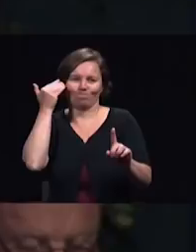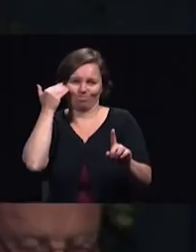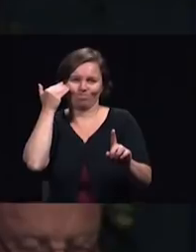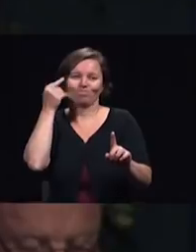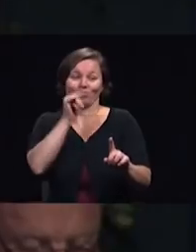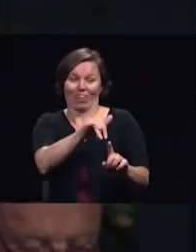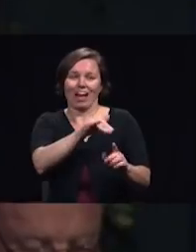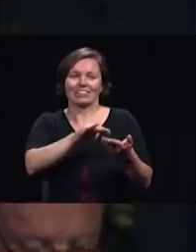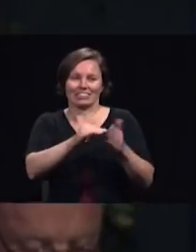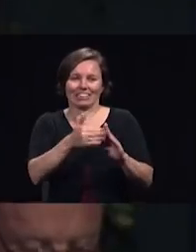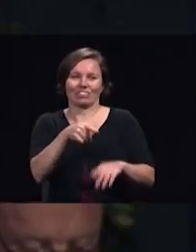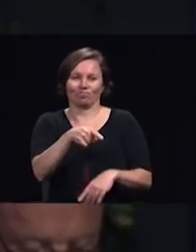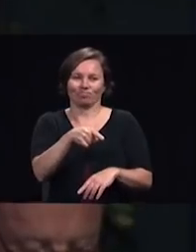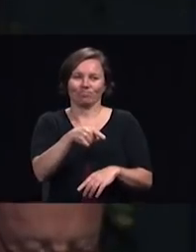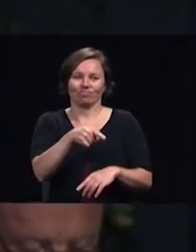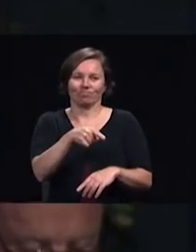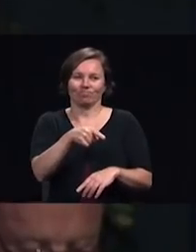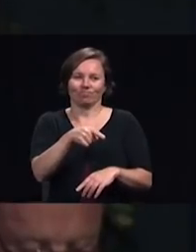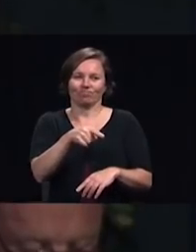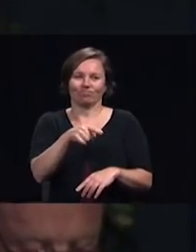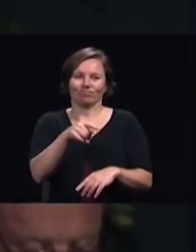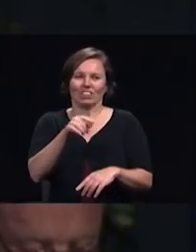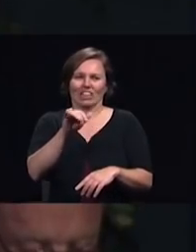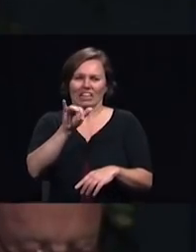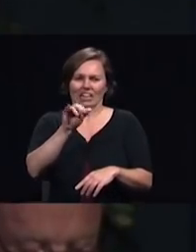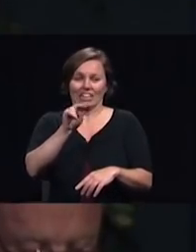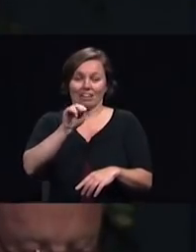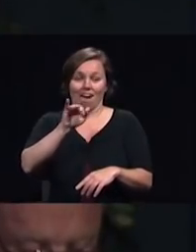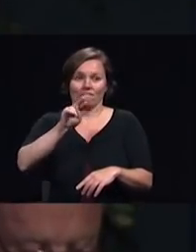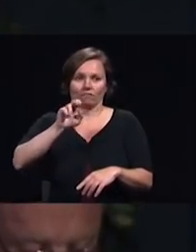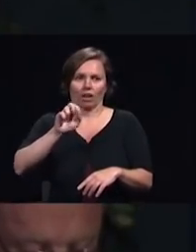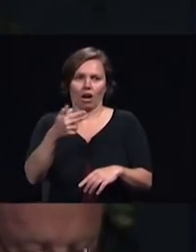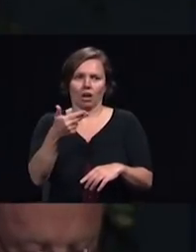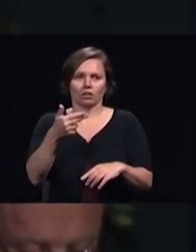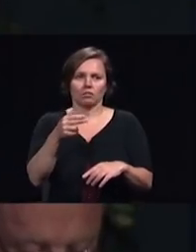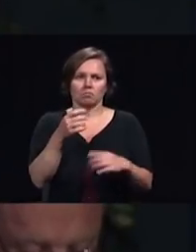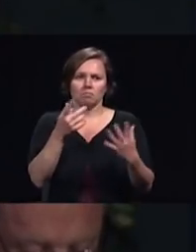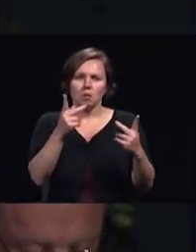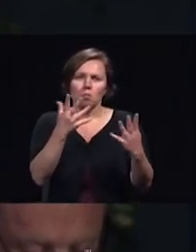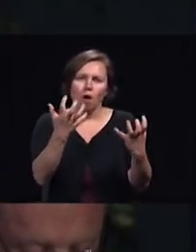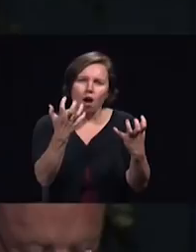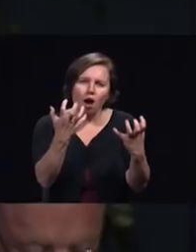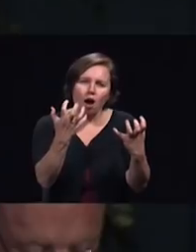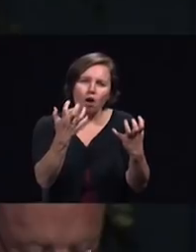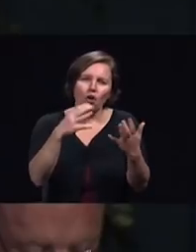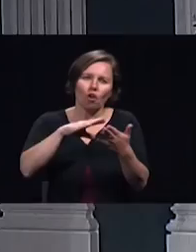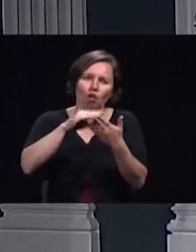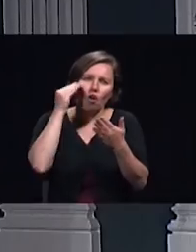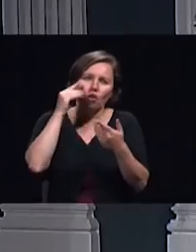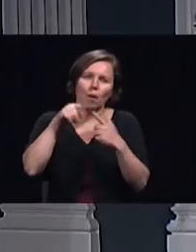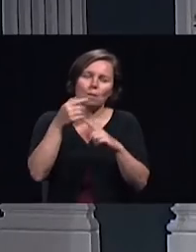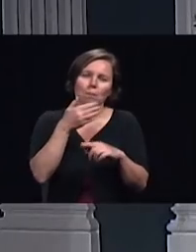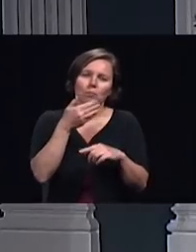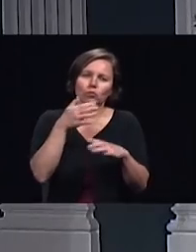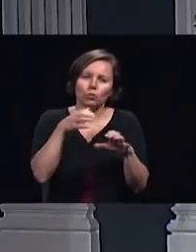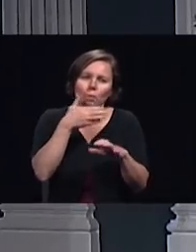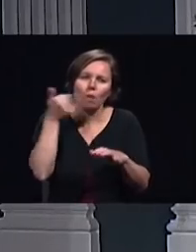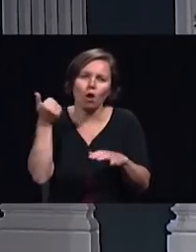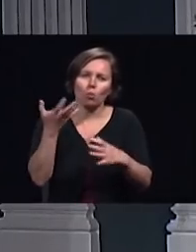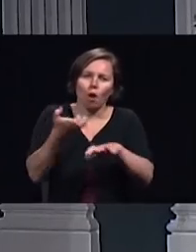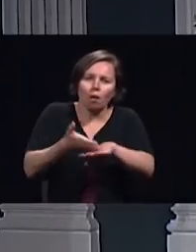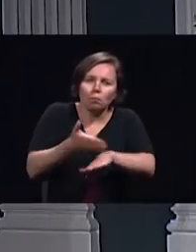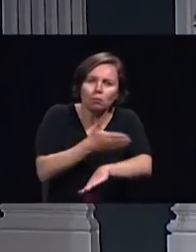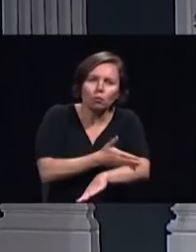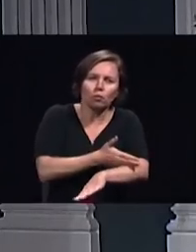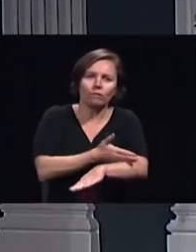many who were reaching out after something better and higher and who if granted